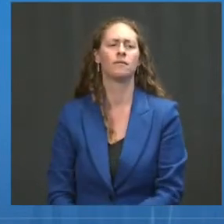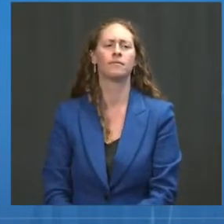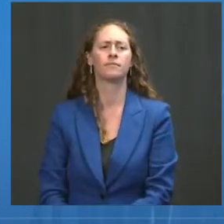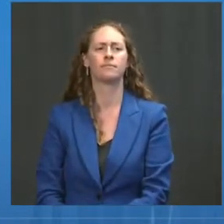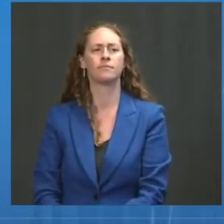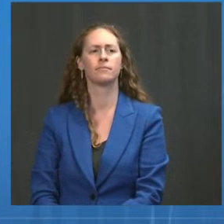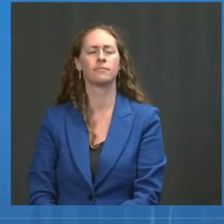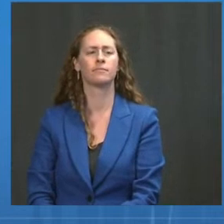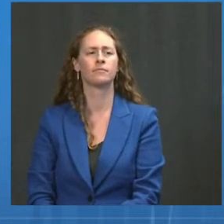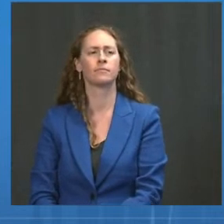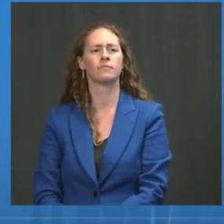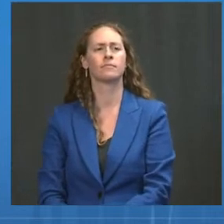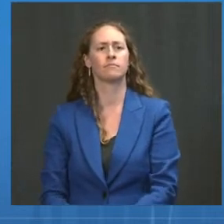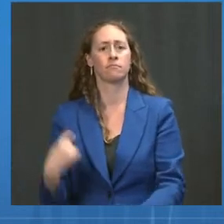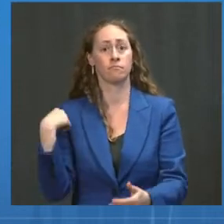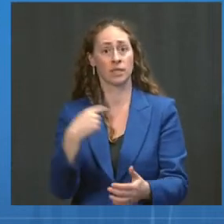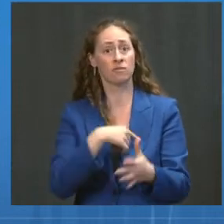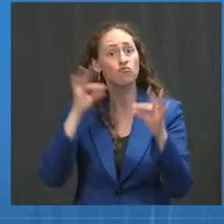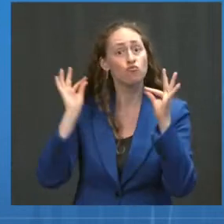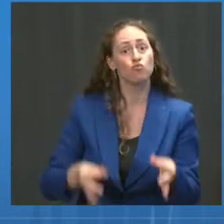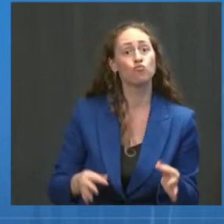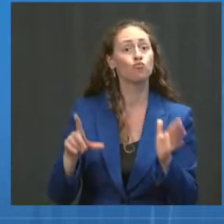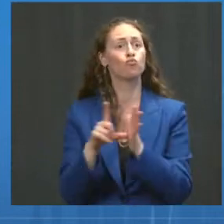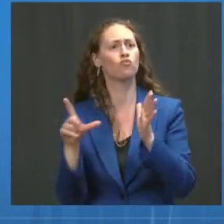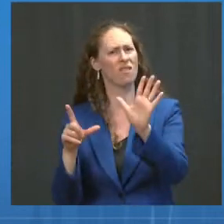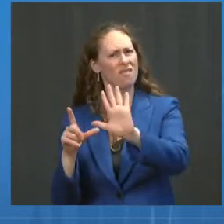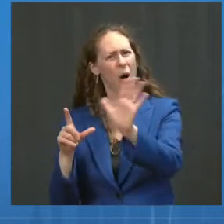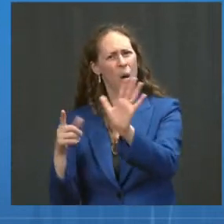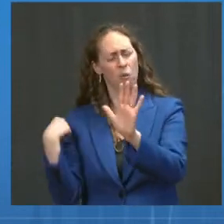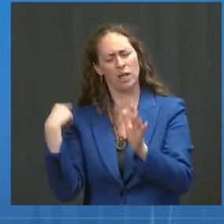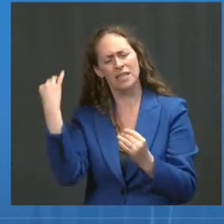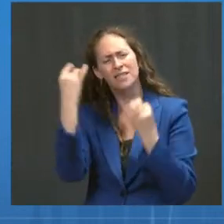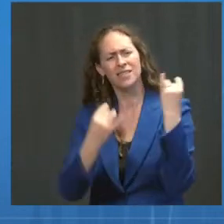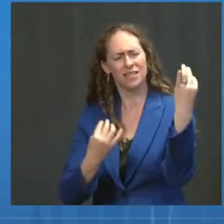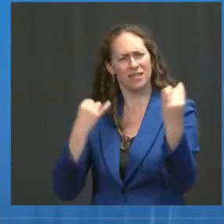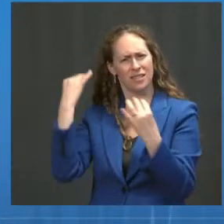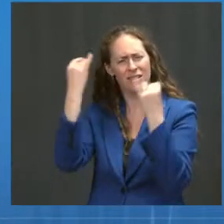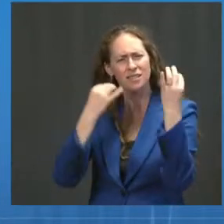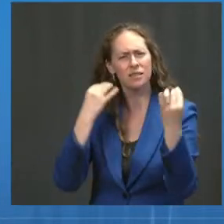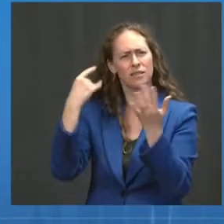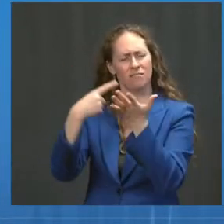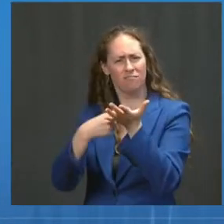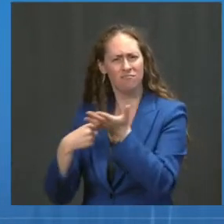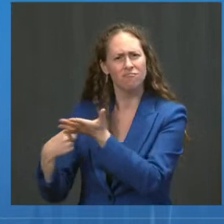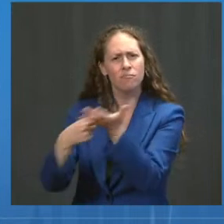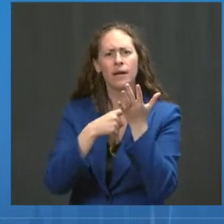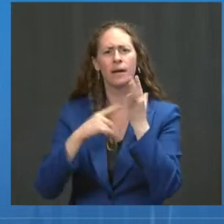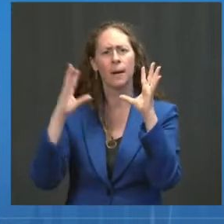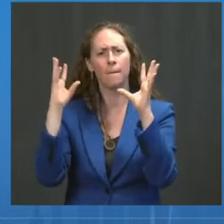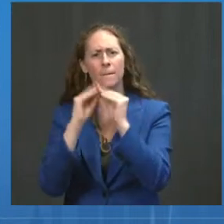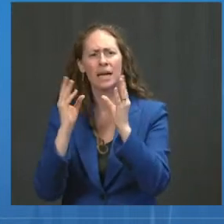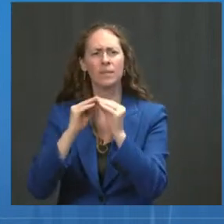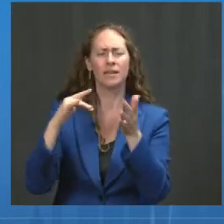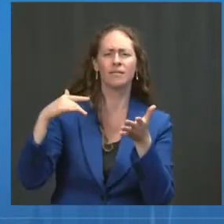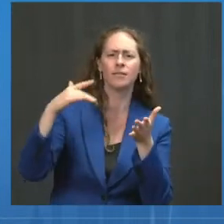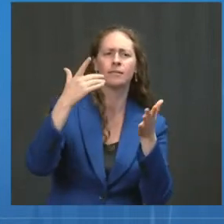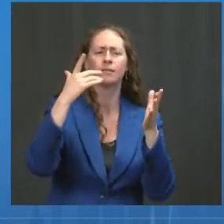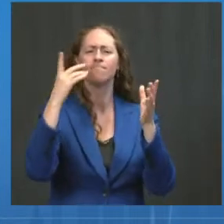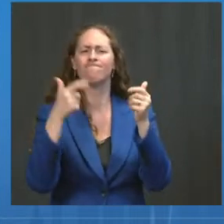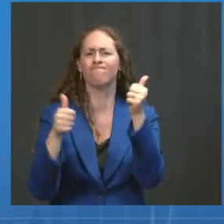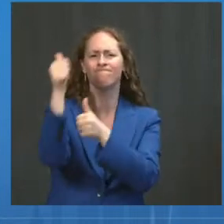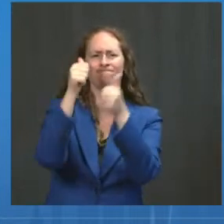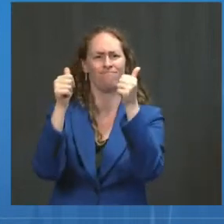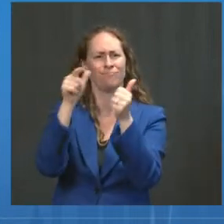It was made with careful consideration by the top medical and public health experts in the Department of Health and Human Services.